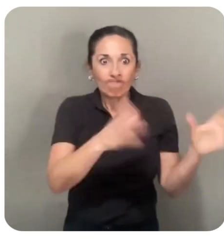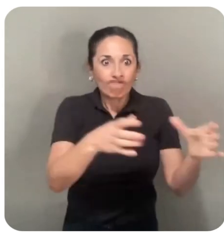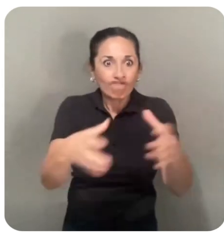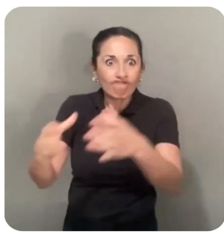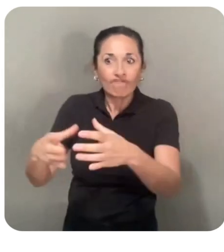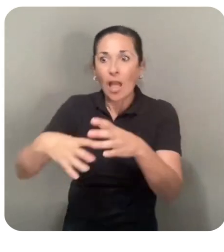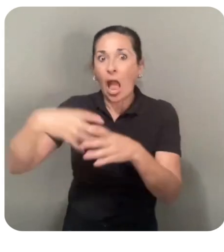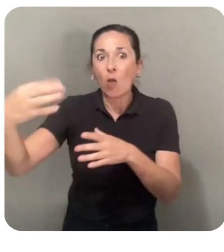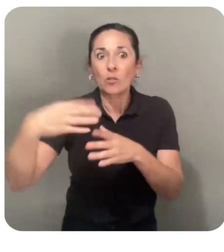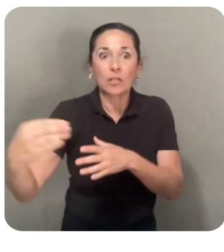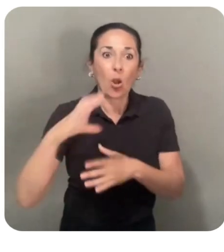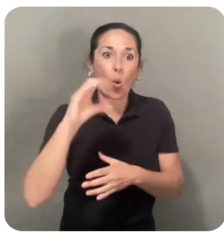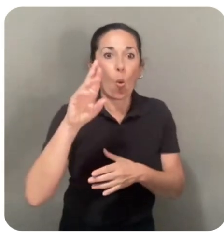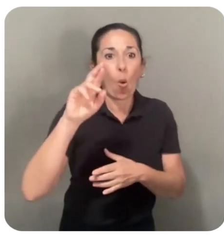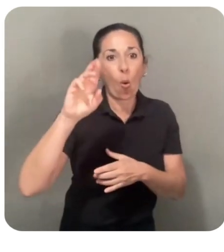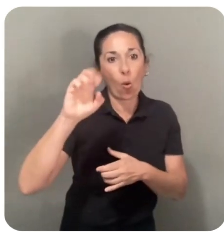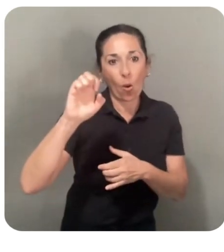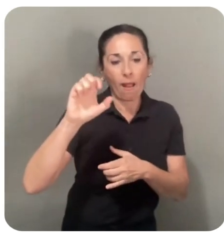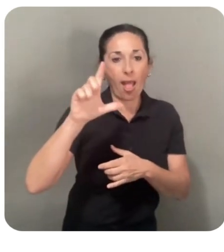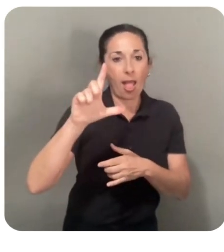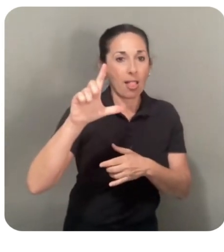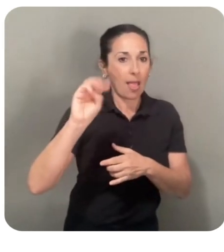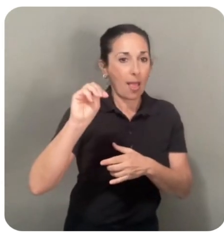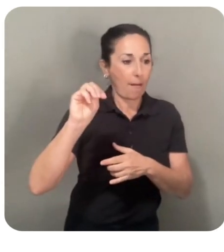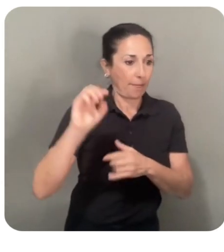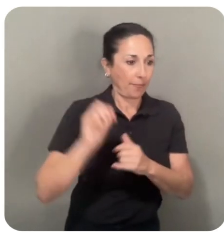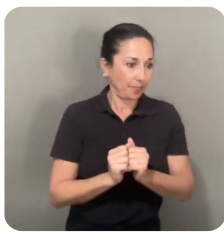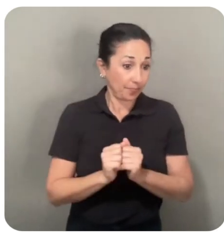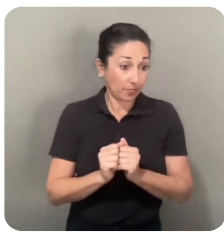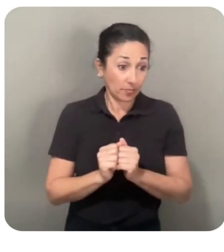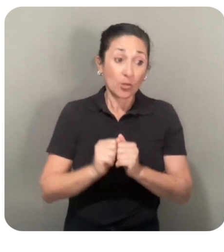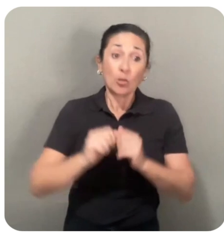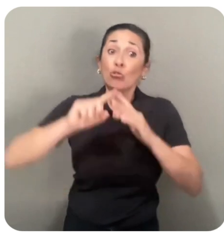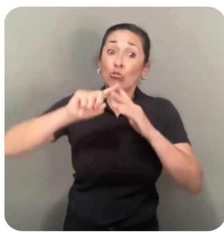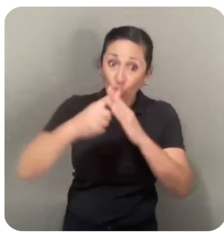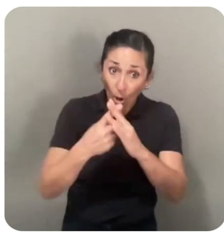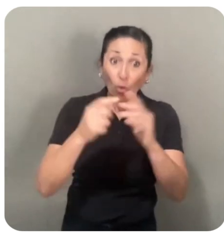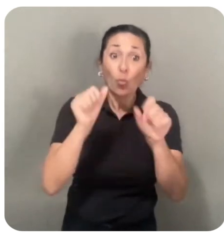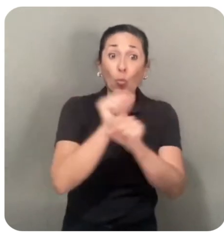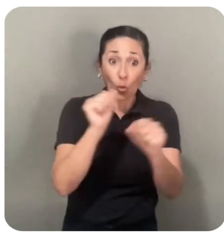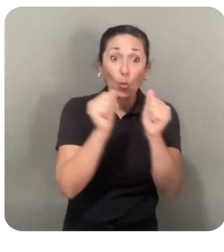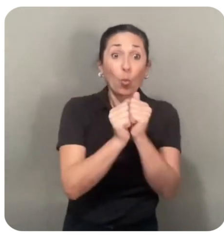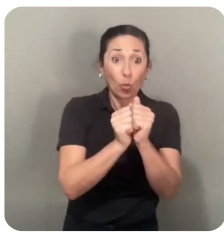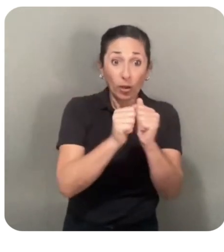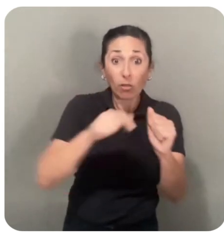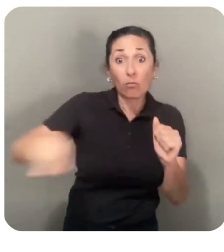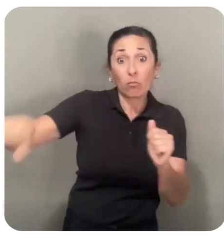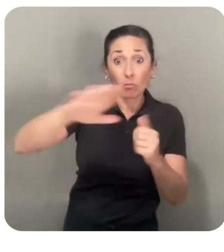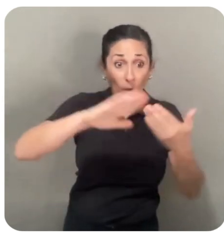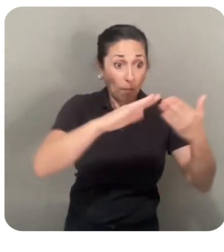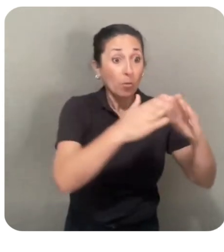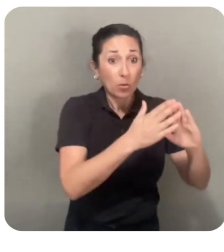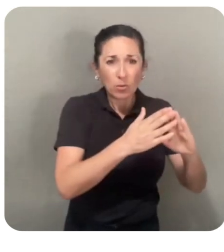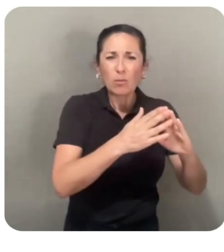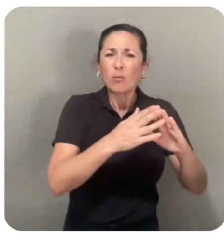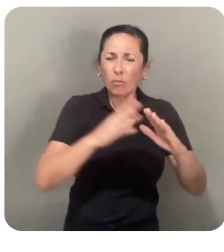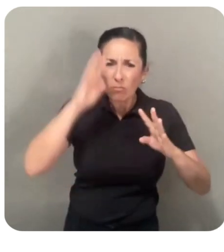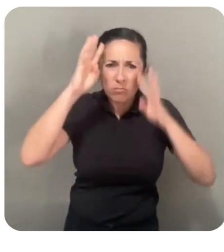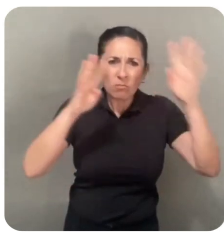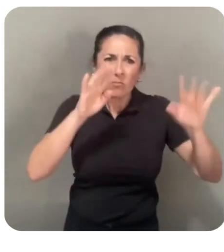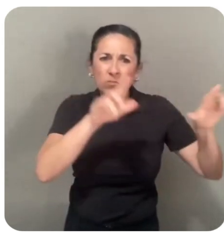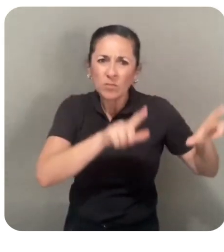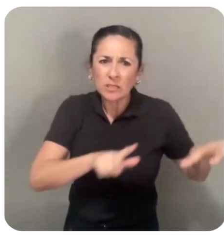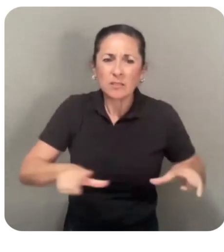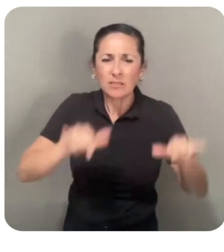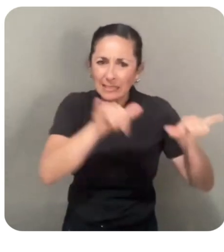of the core LLM. We're also starting to work with industry startups and the broader community to define standardized interfaces